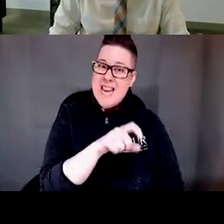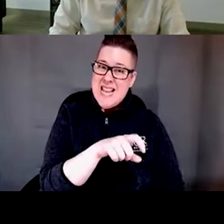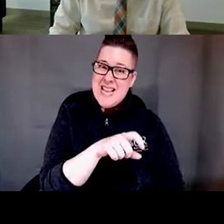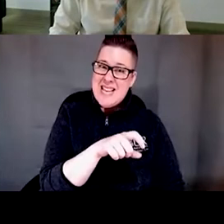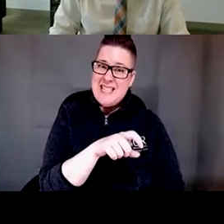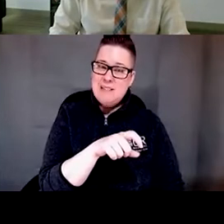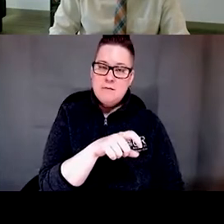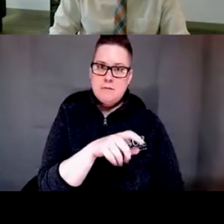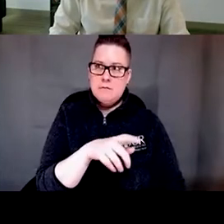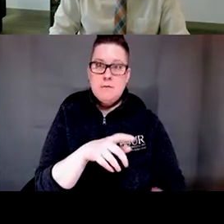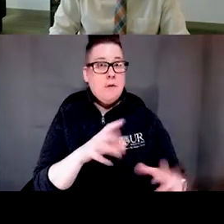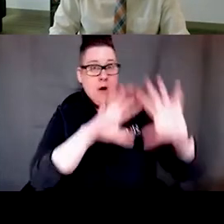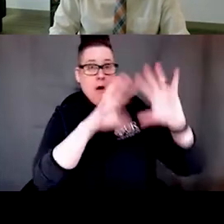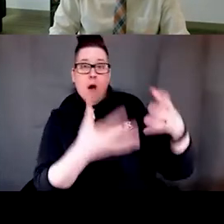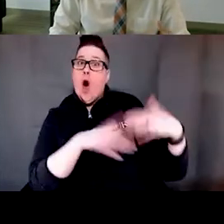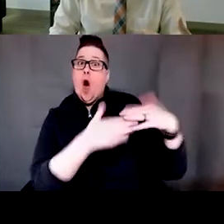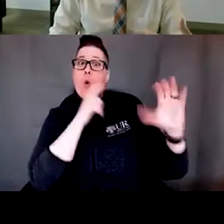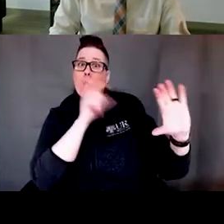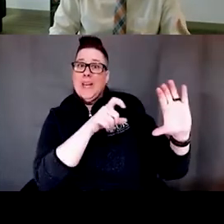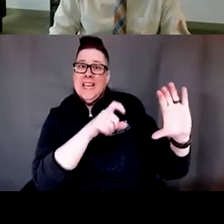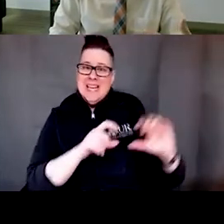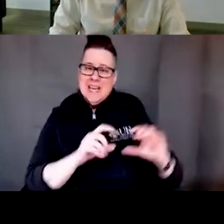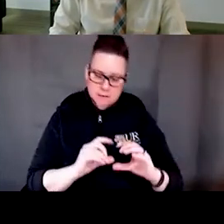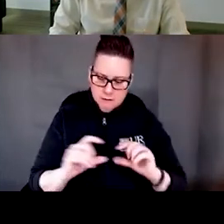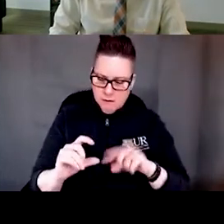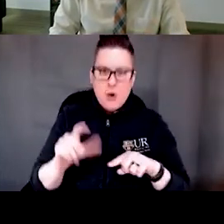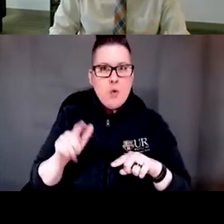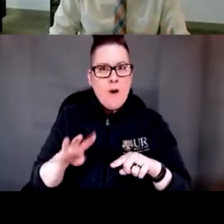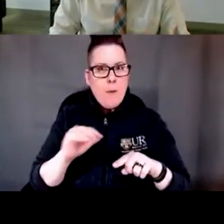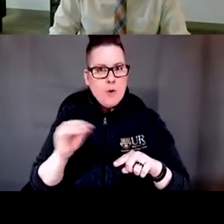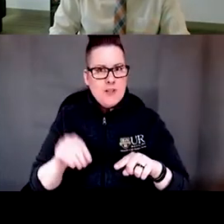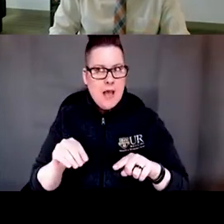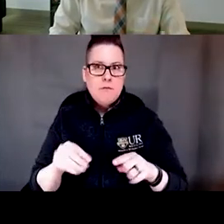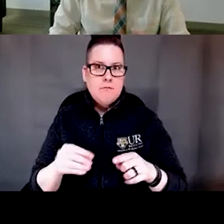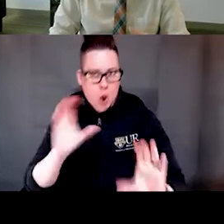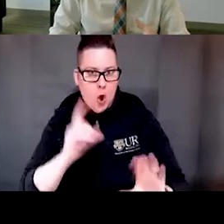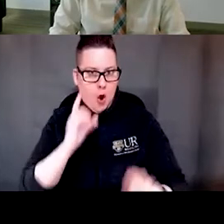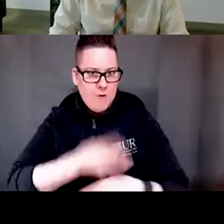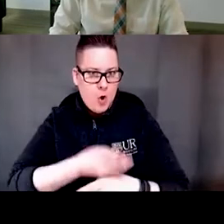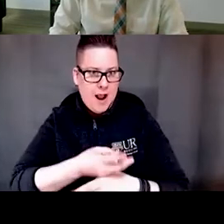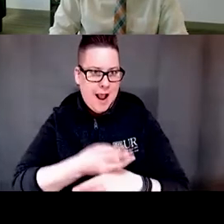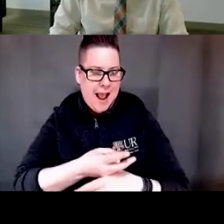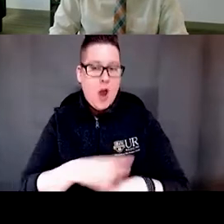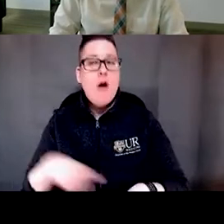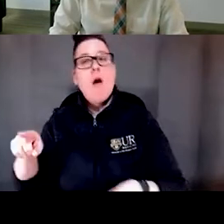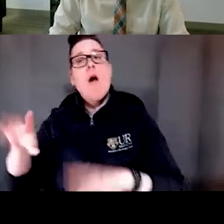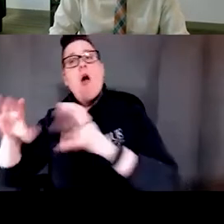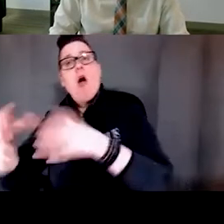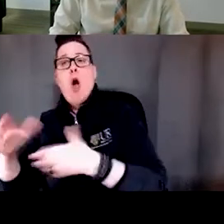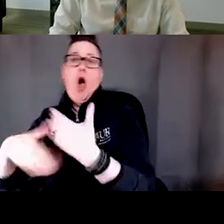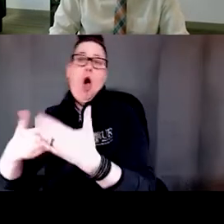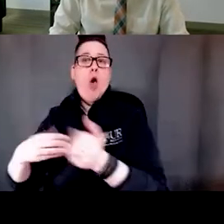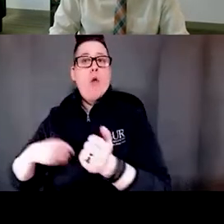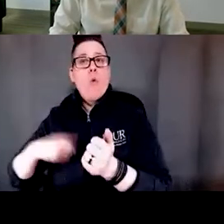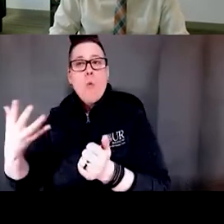engage in mental health care compared to 35% of older non-Latino whites who need care and